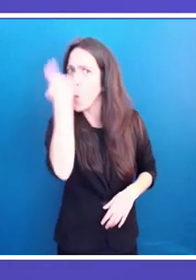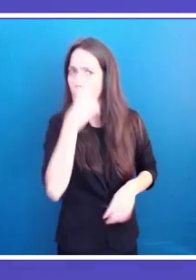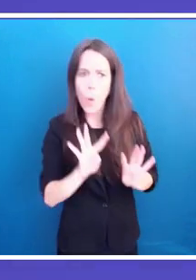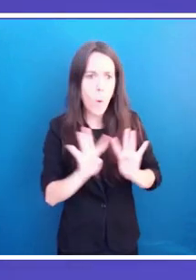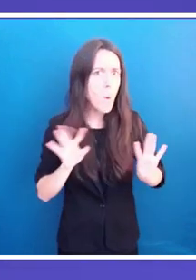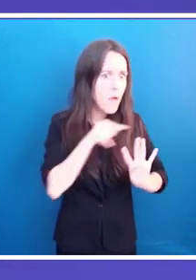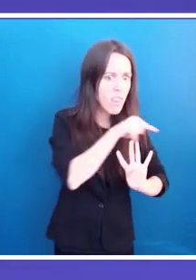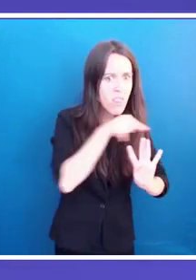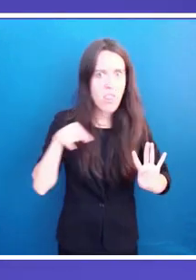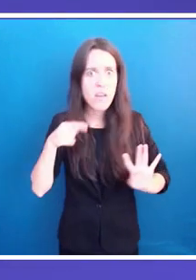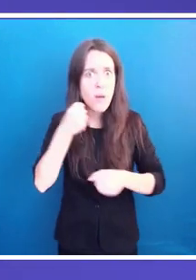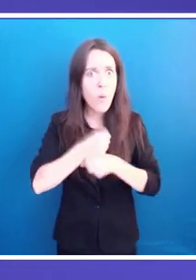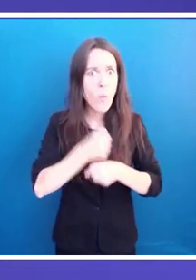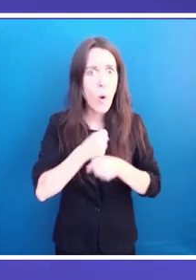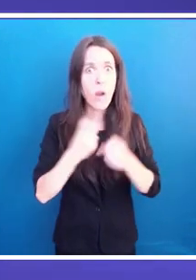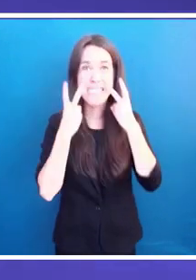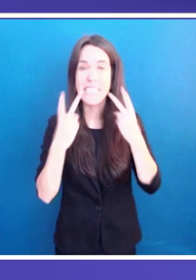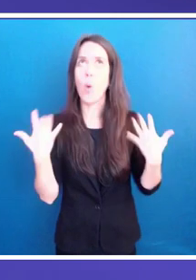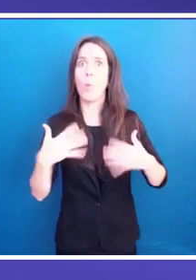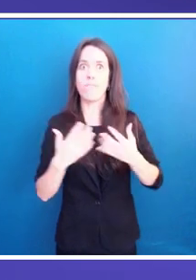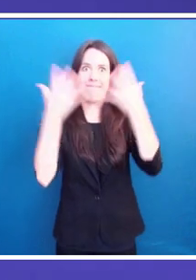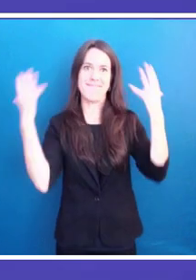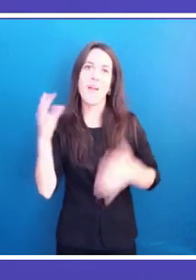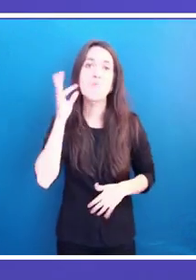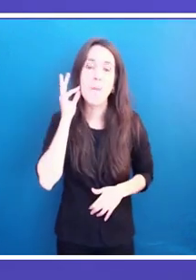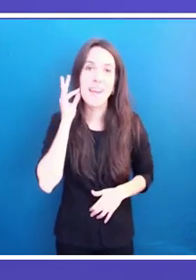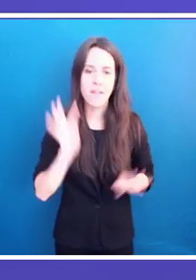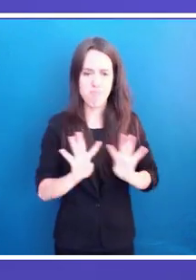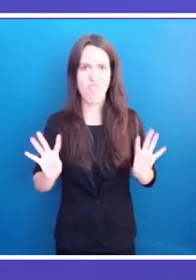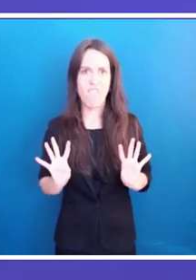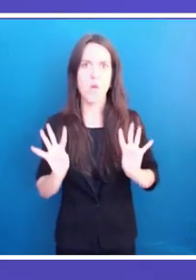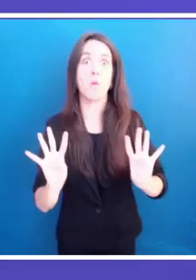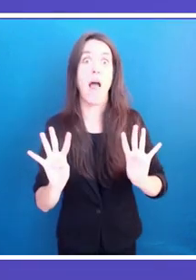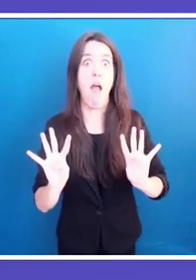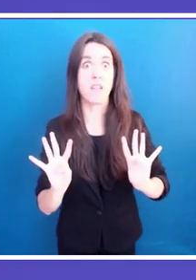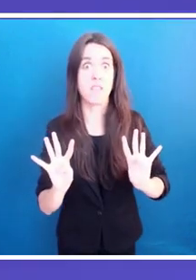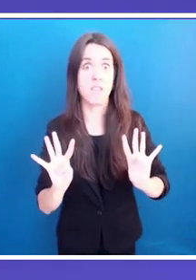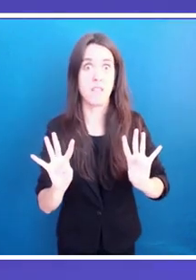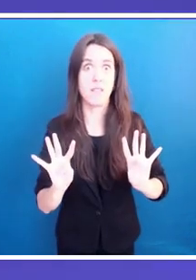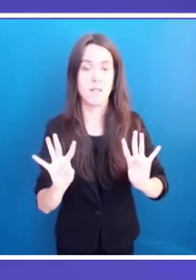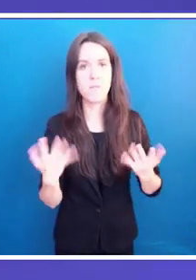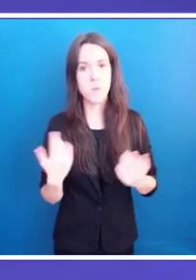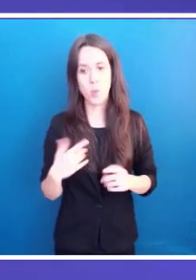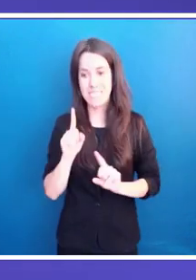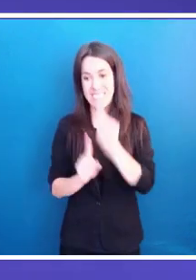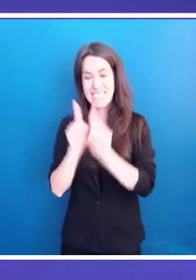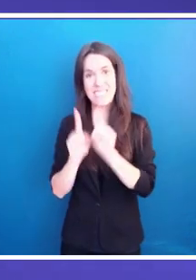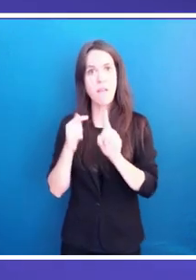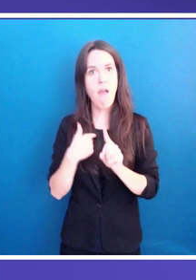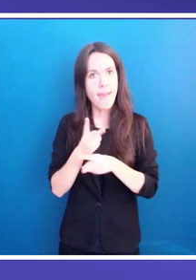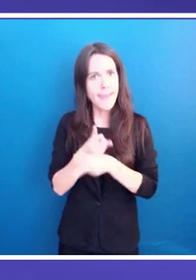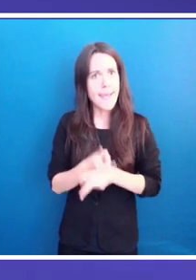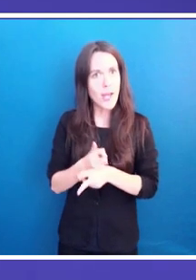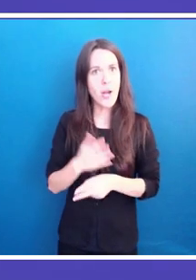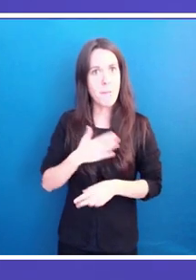are in many cases women. The ones who look after the weaker citizens are